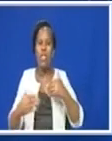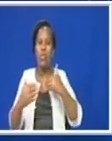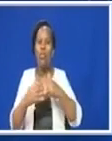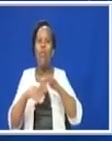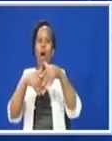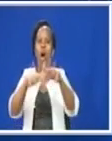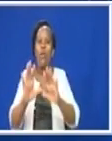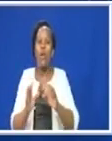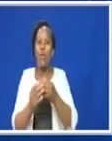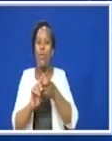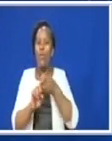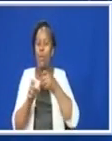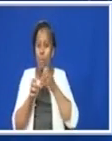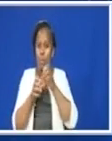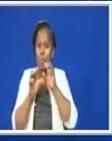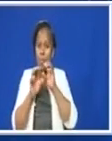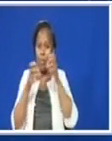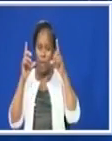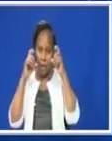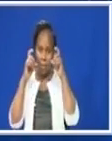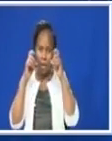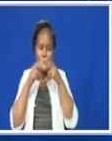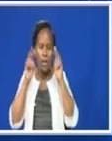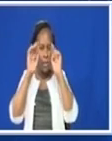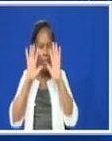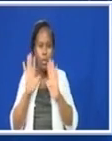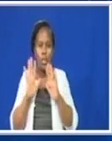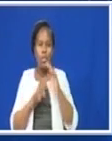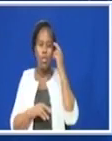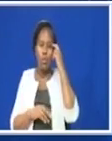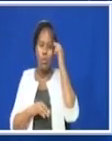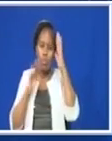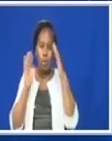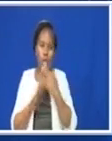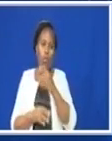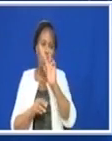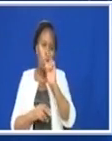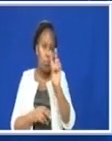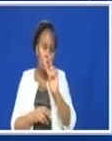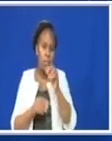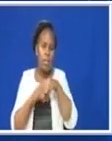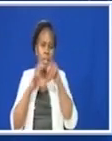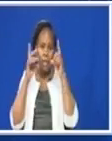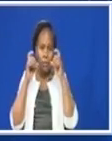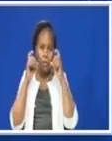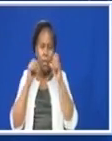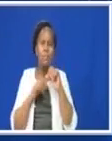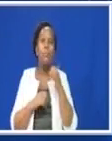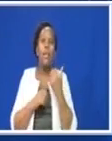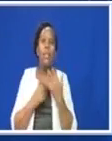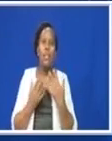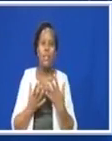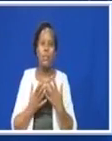the camera. That is another very important item that is need to observe on a photograph. Another point,